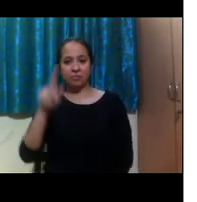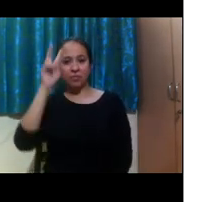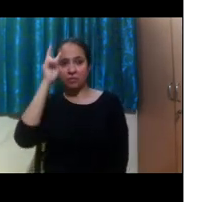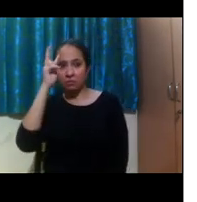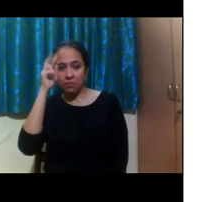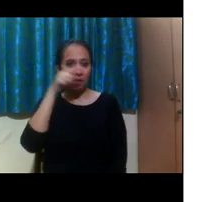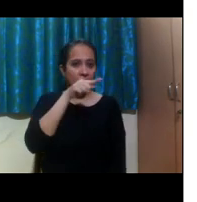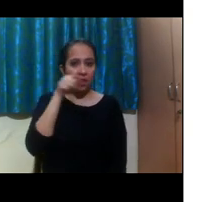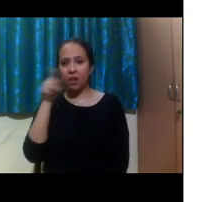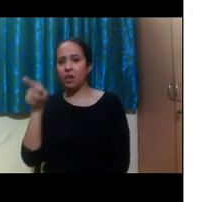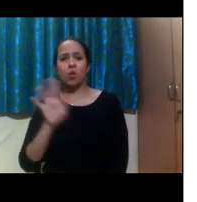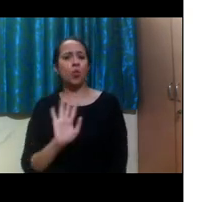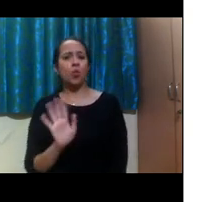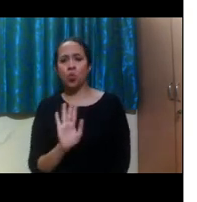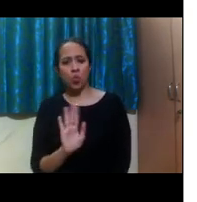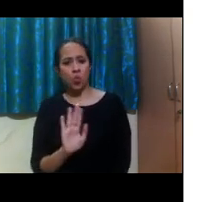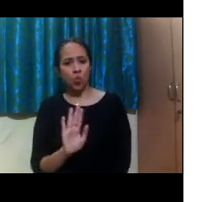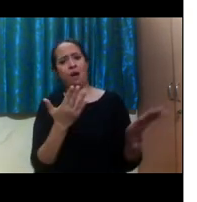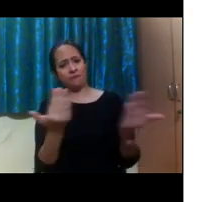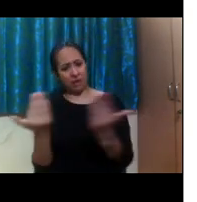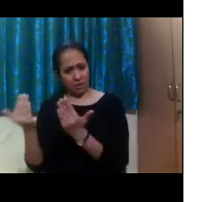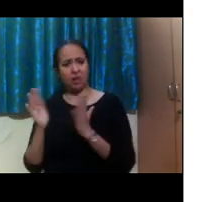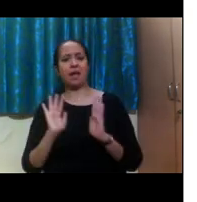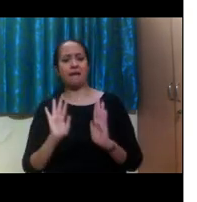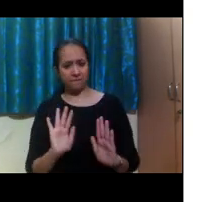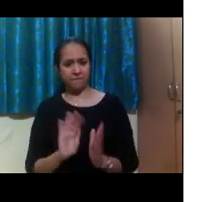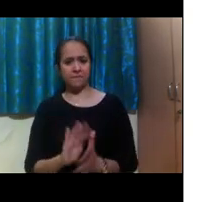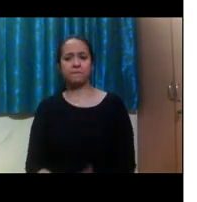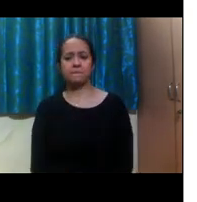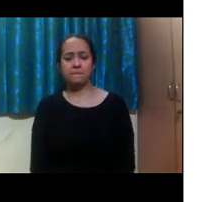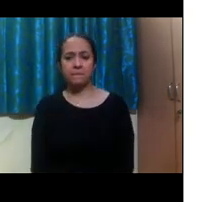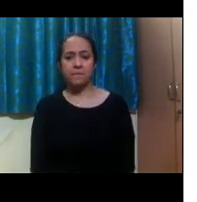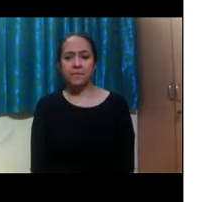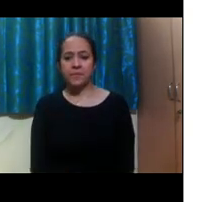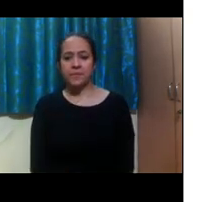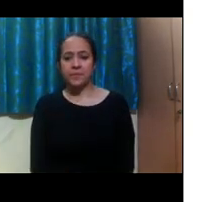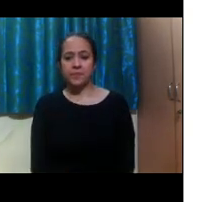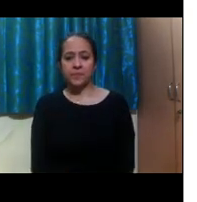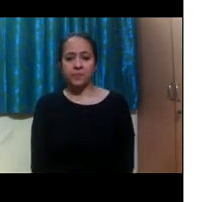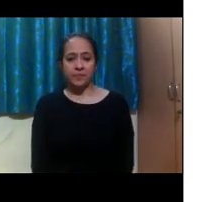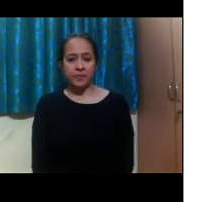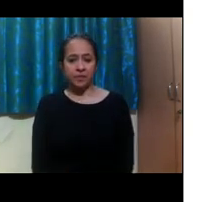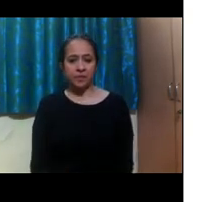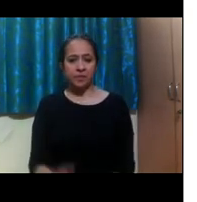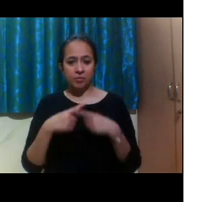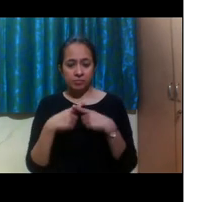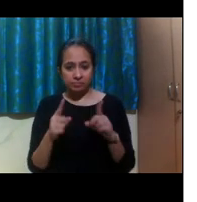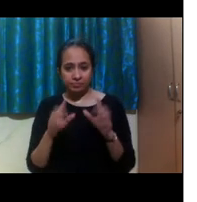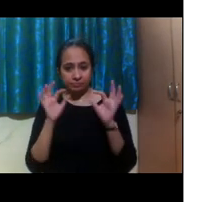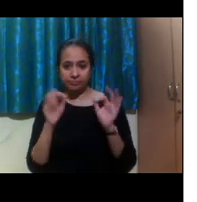that you think are only for people with disabilities. Go to the next slide.